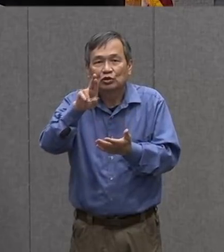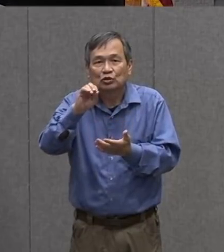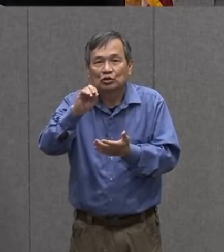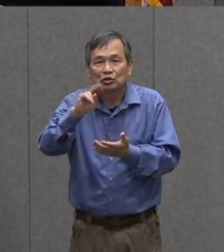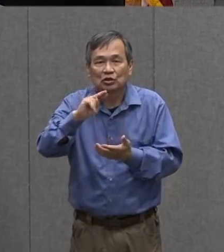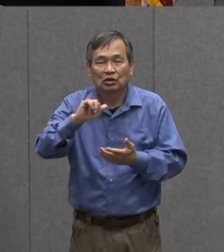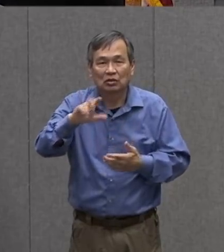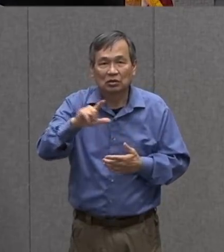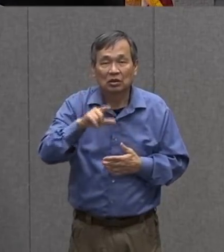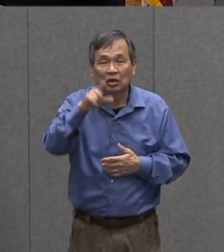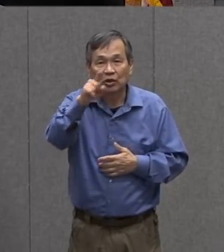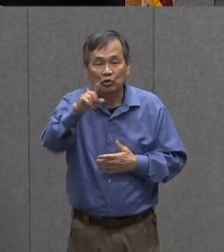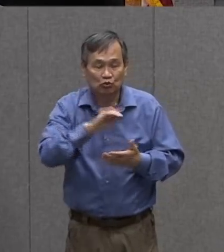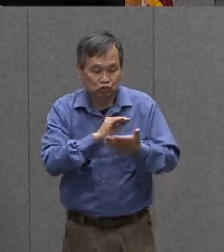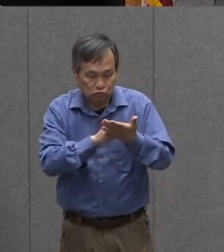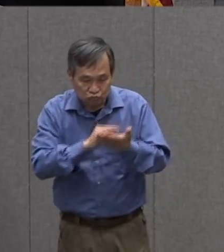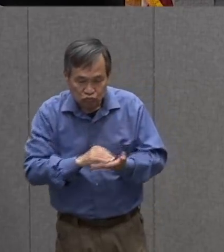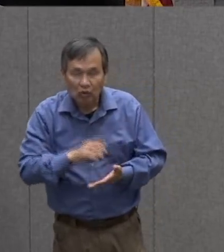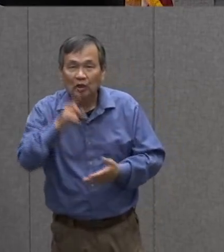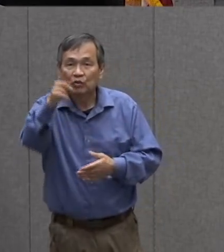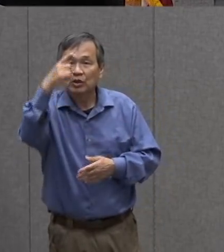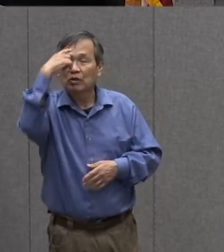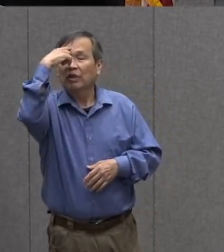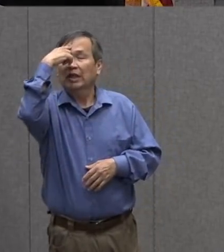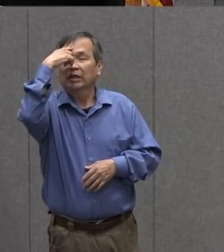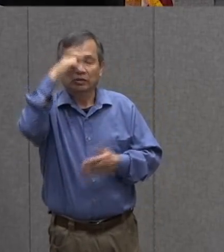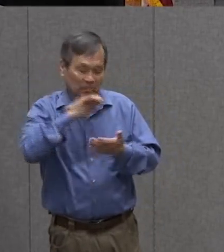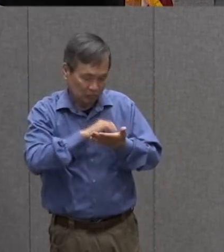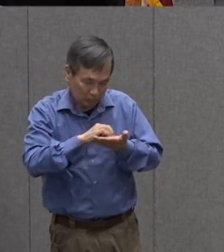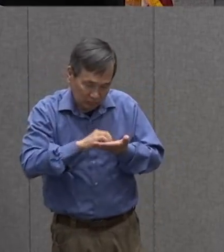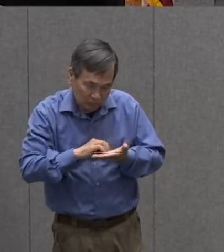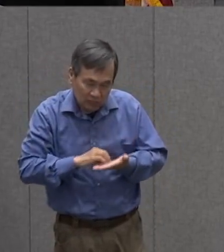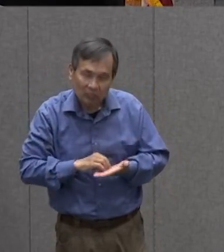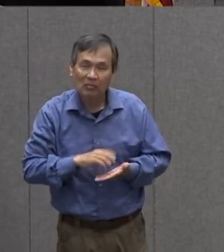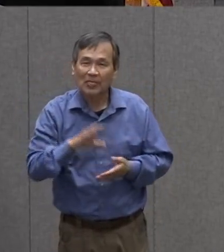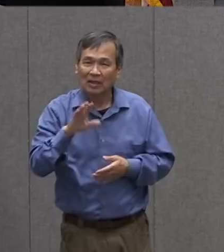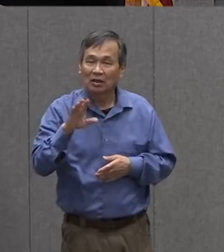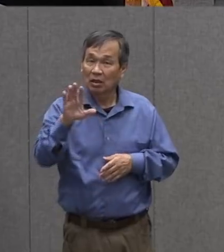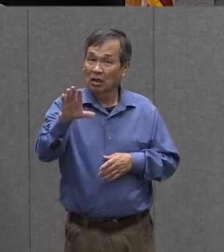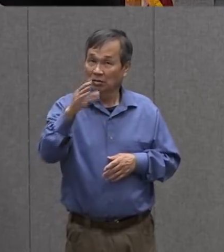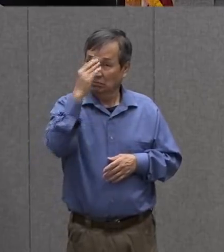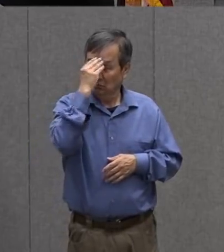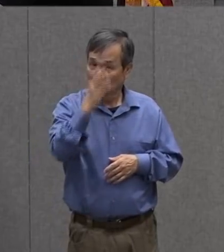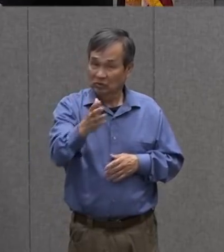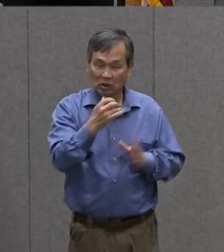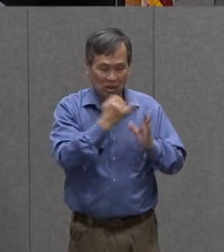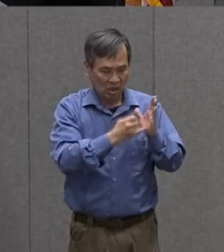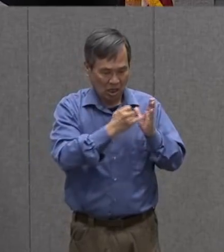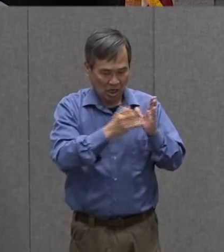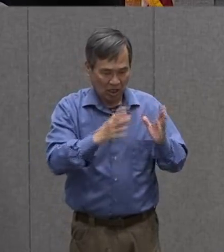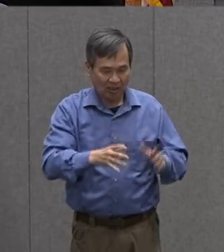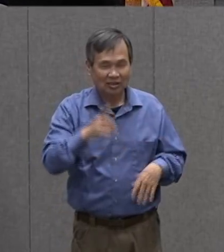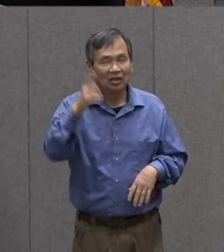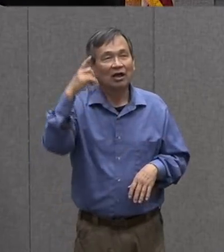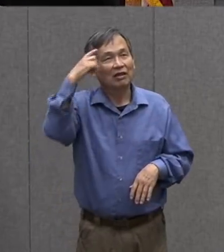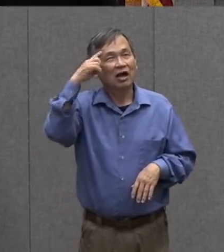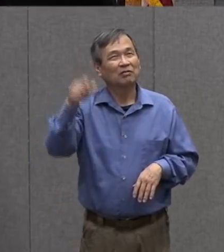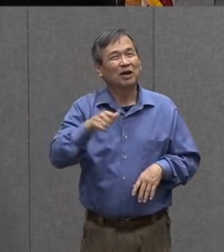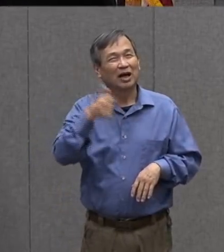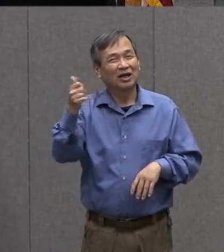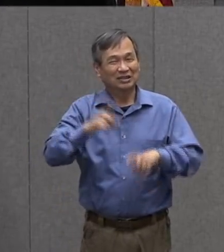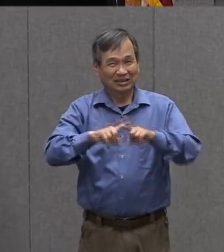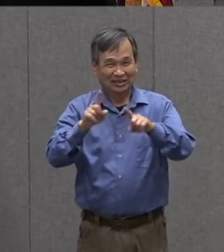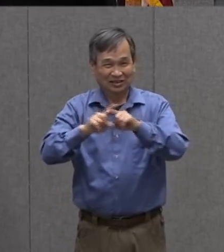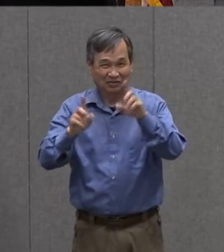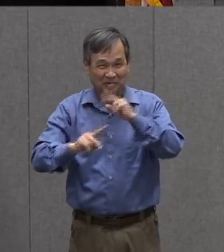and that you're recording what you're thinking you know artists do that i was thinking about the different people